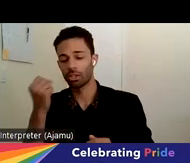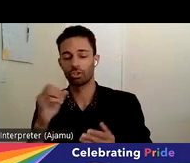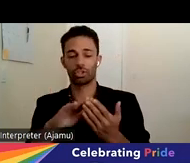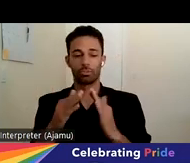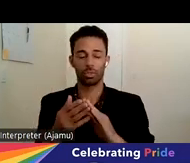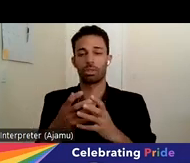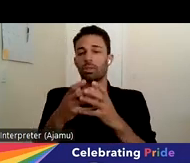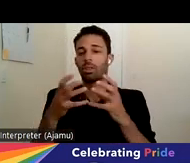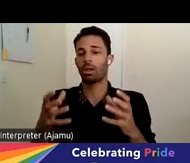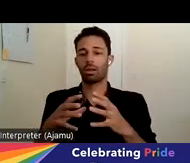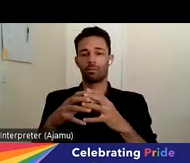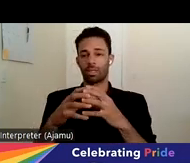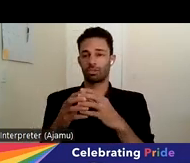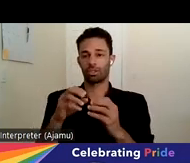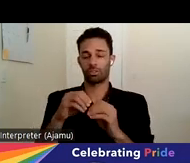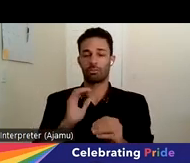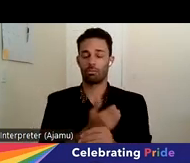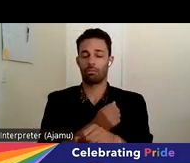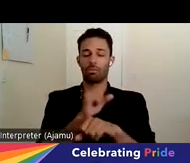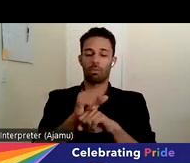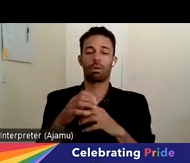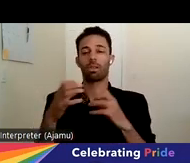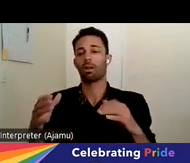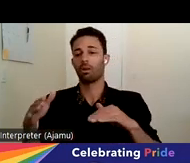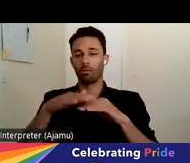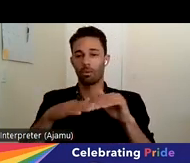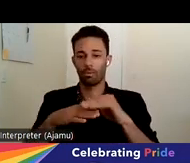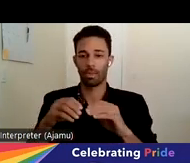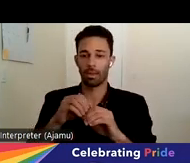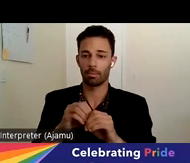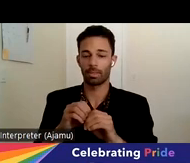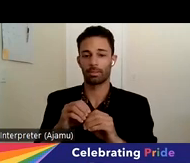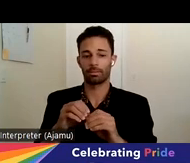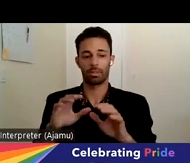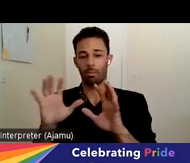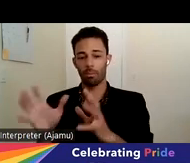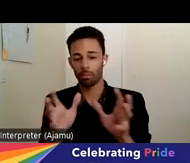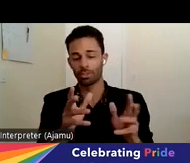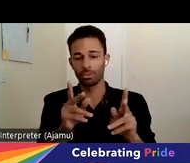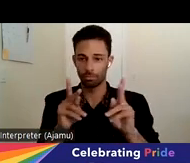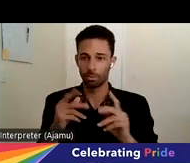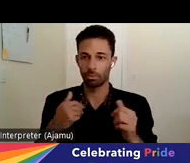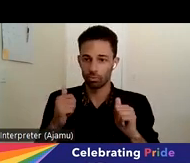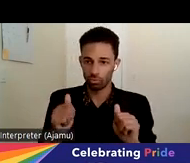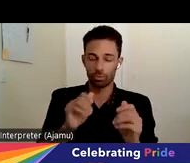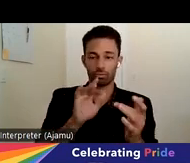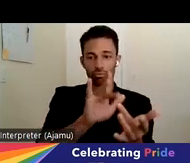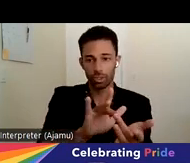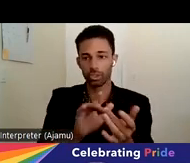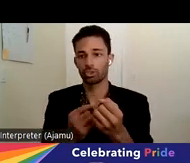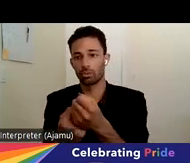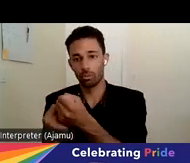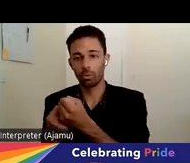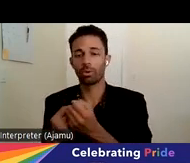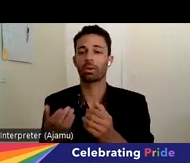intersection in our work and so much overlap in the populations that we're trying to reach and support and improve services